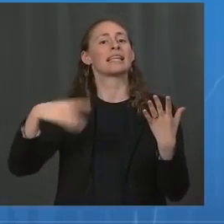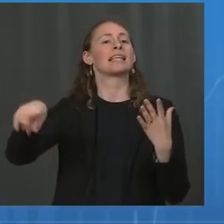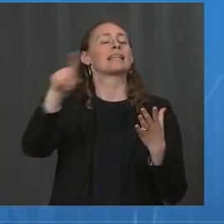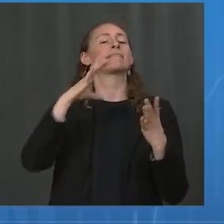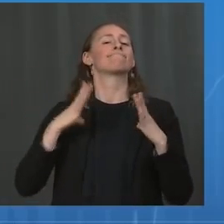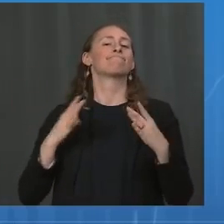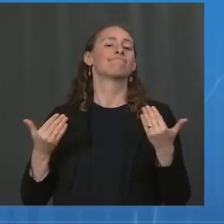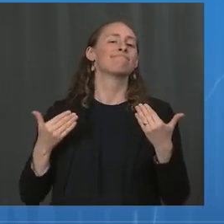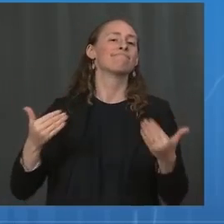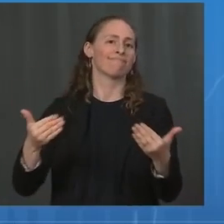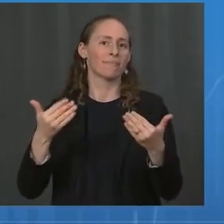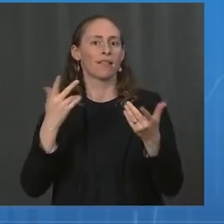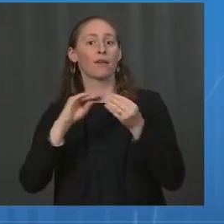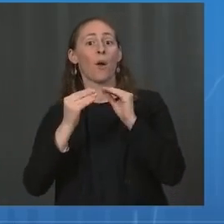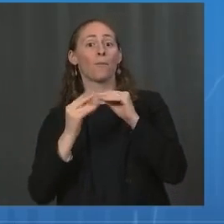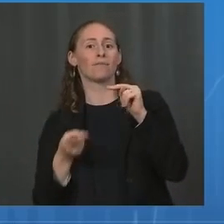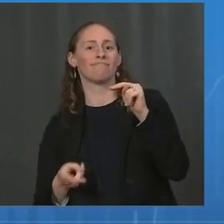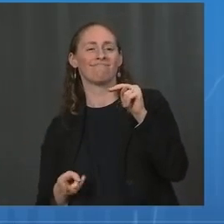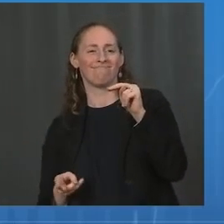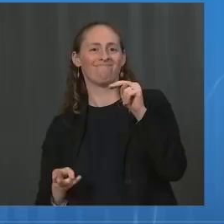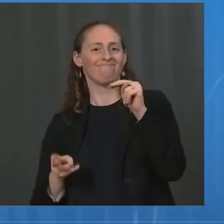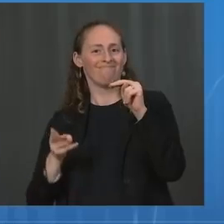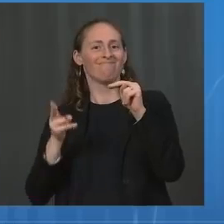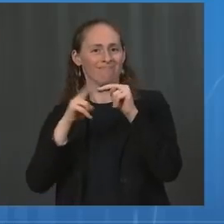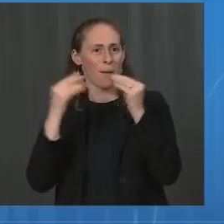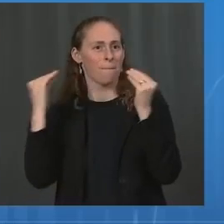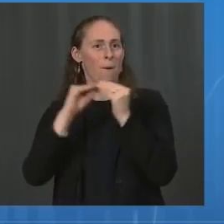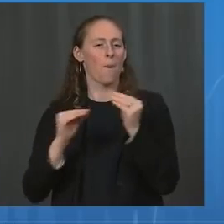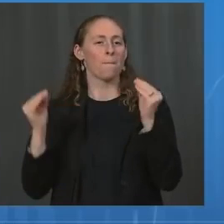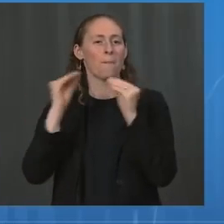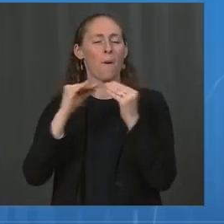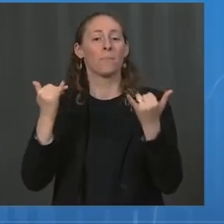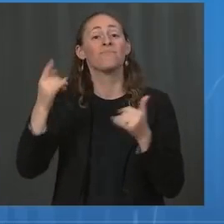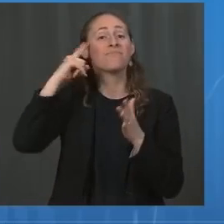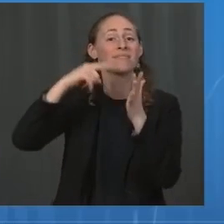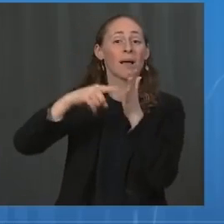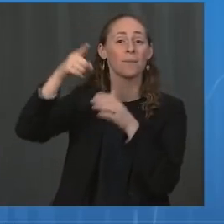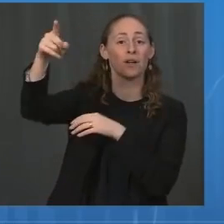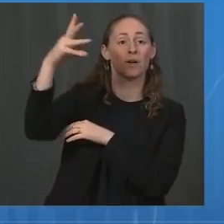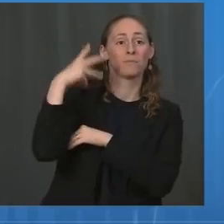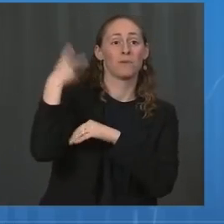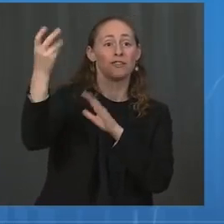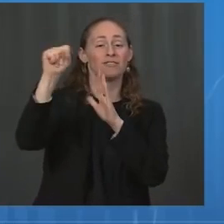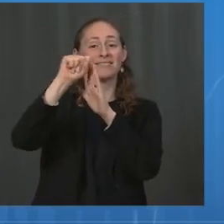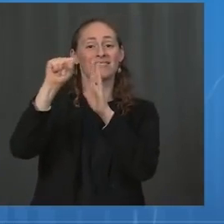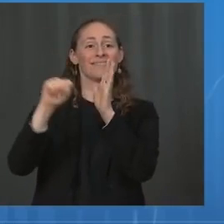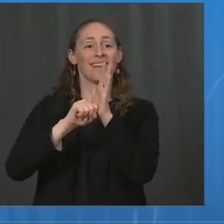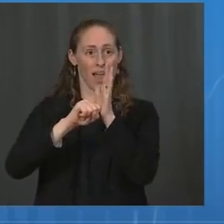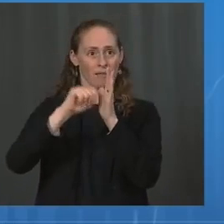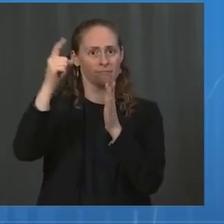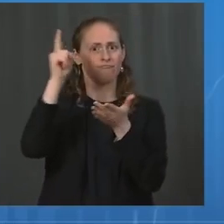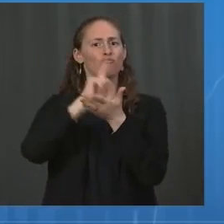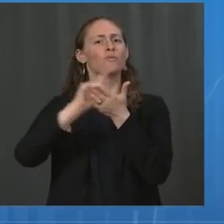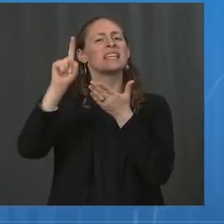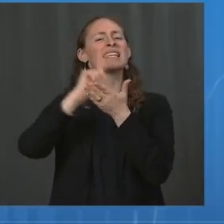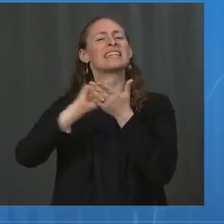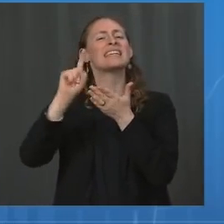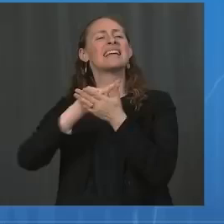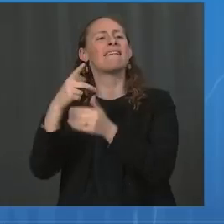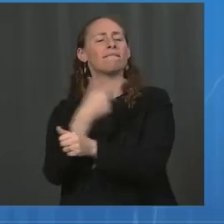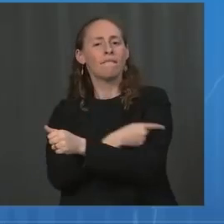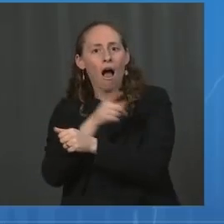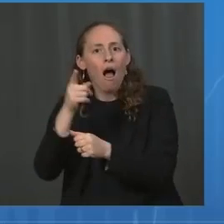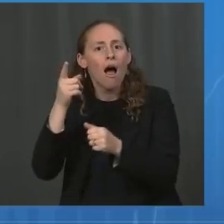In Washington state, the weekly vaccination rate jumped 34 percent after the state announced vaccination